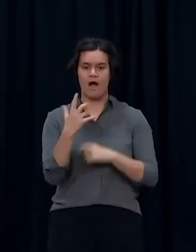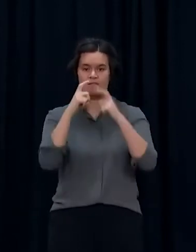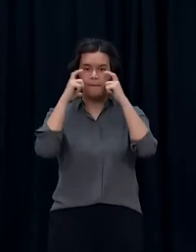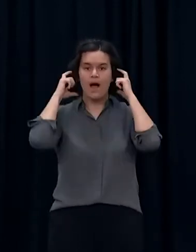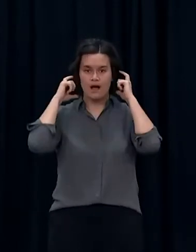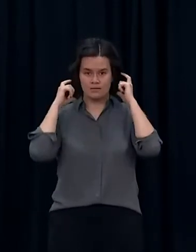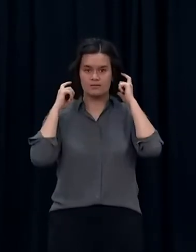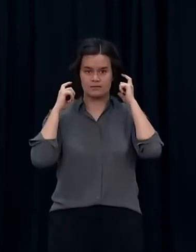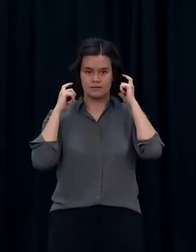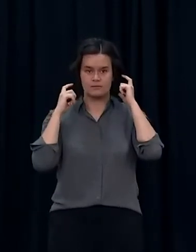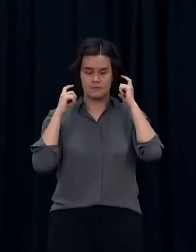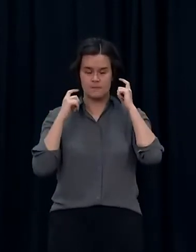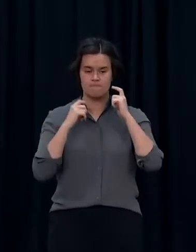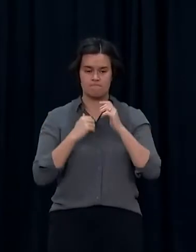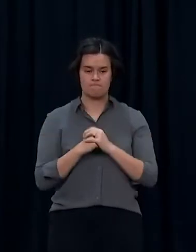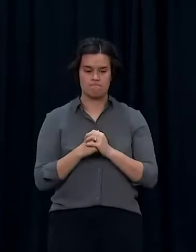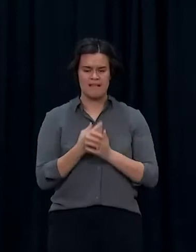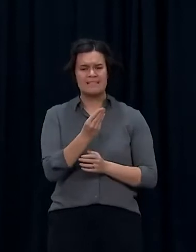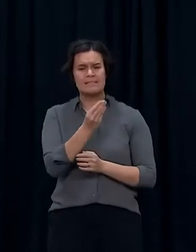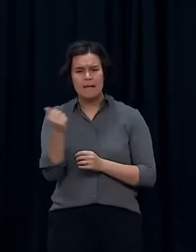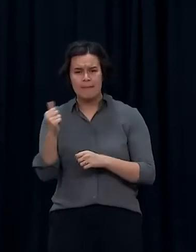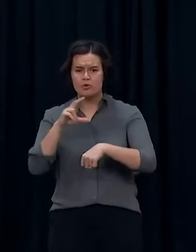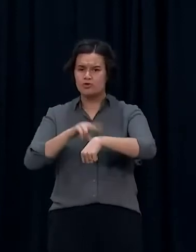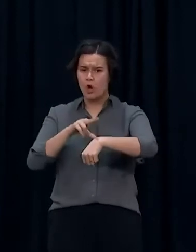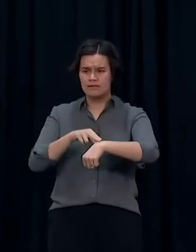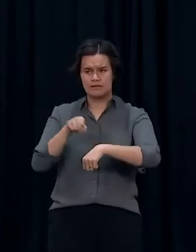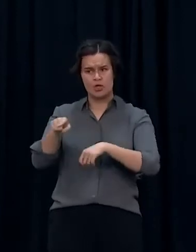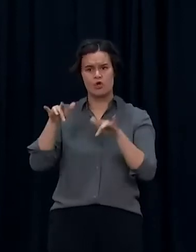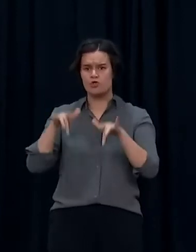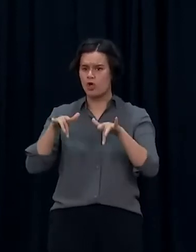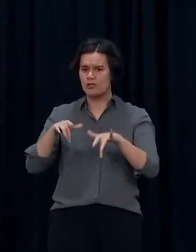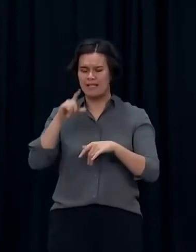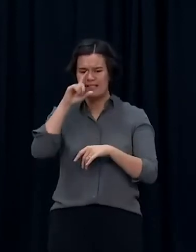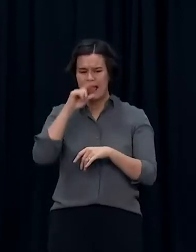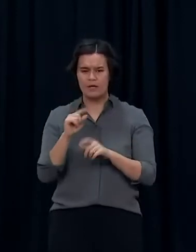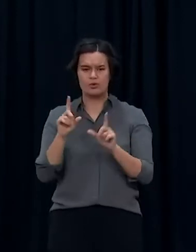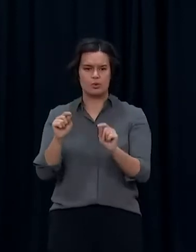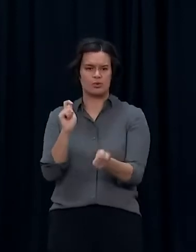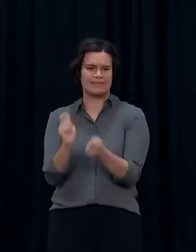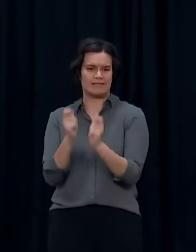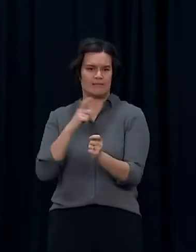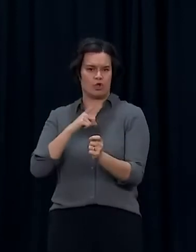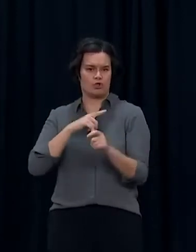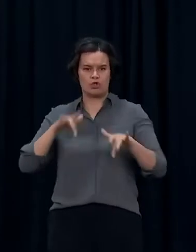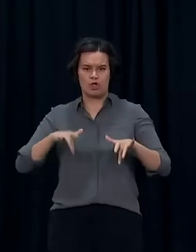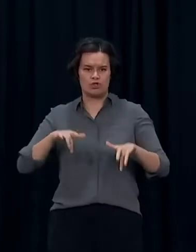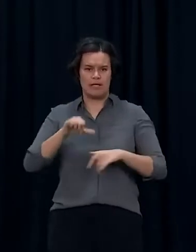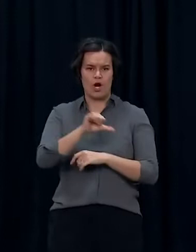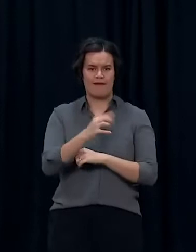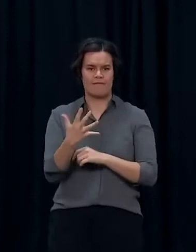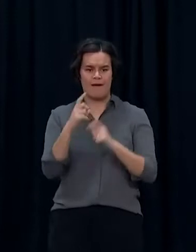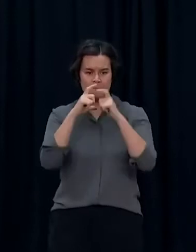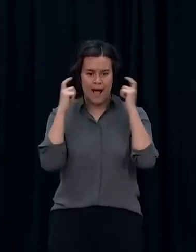Given that not all primary care providers had been able to do that, we are still making N95 masks available in this situation.